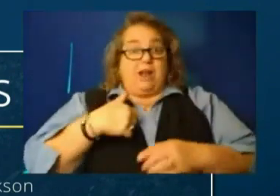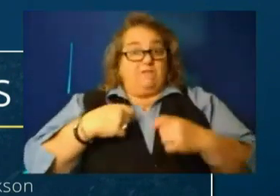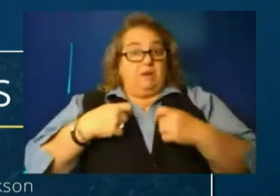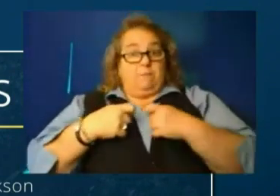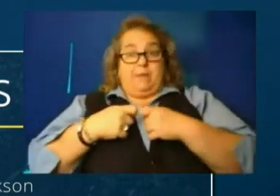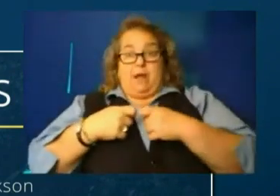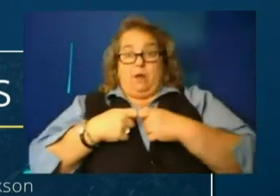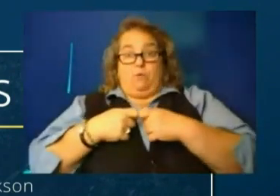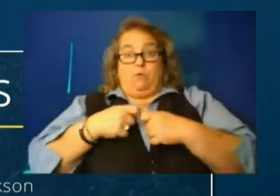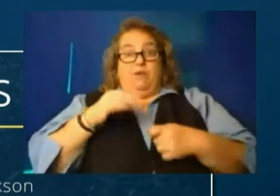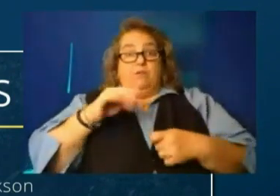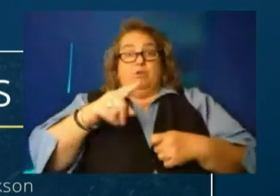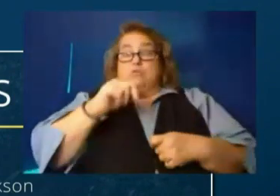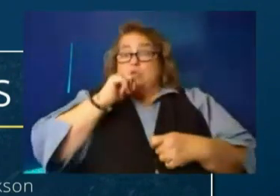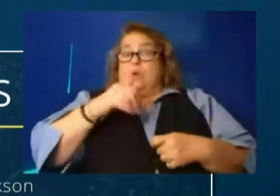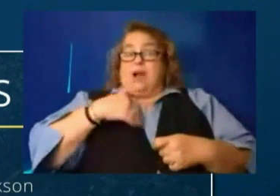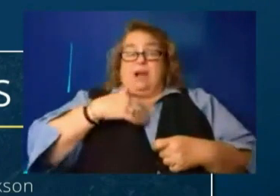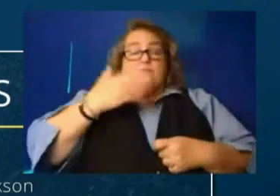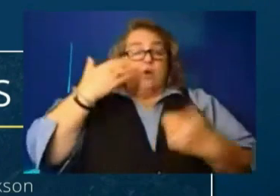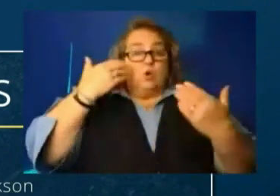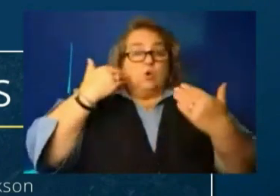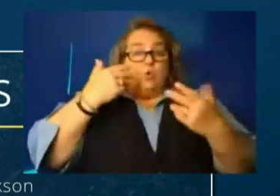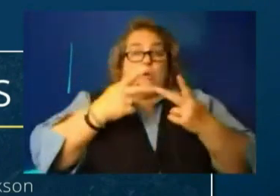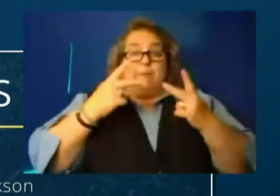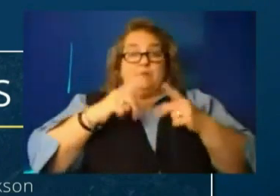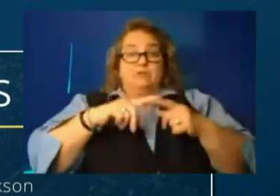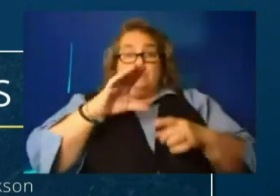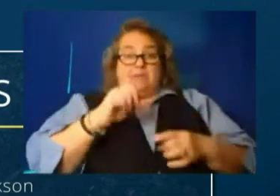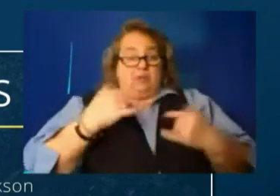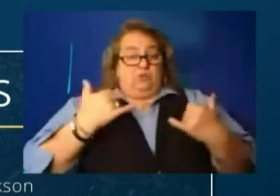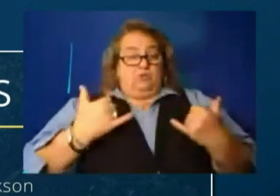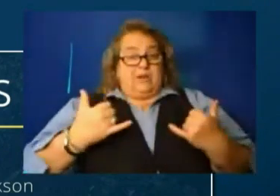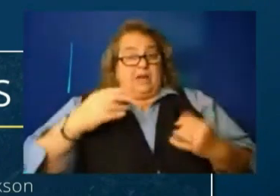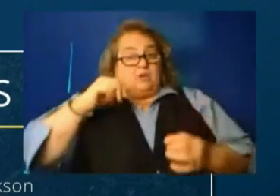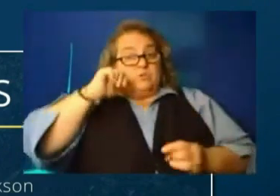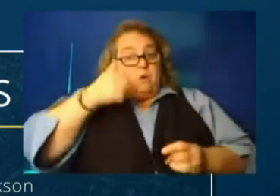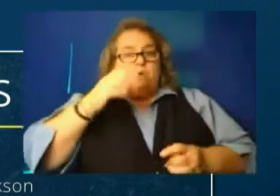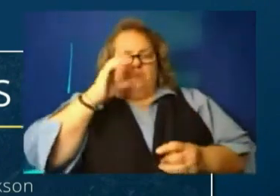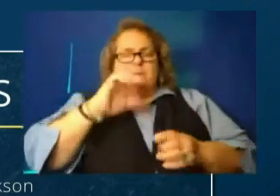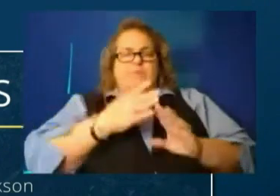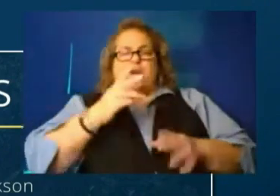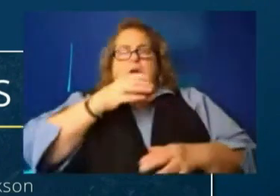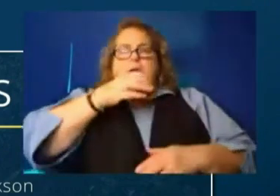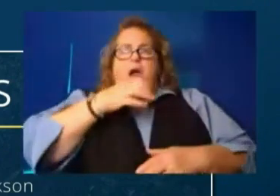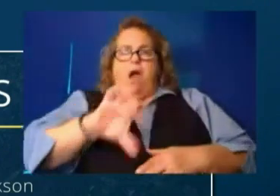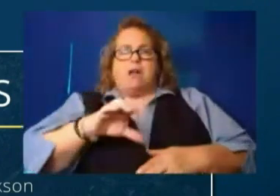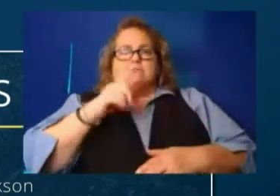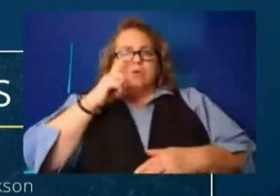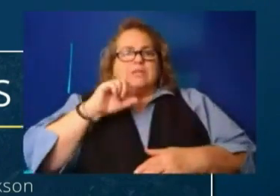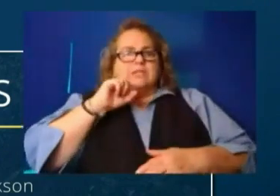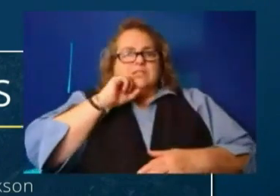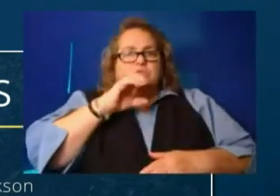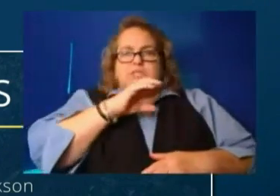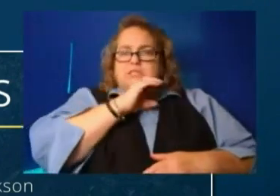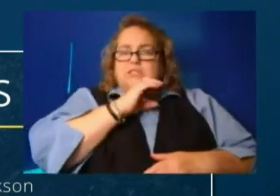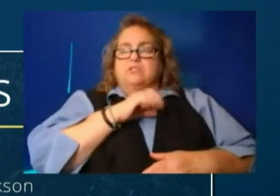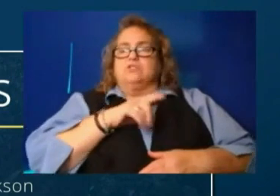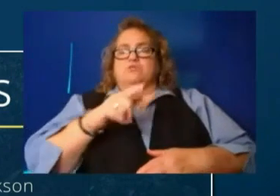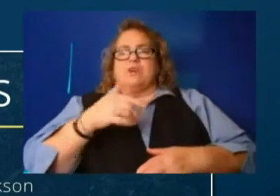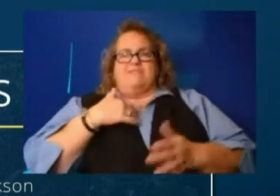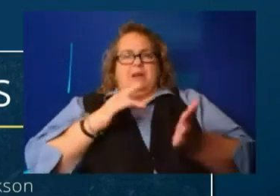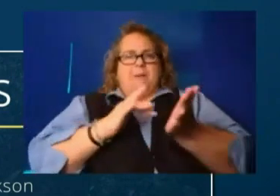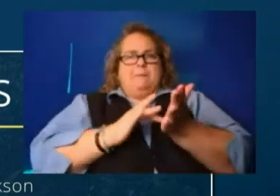today and tomorrow is going to get really hot for our seniors, for those with medical conditions, really for everybody,